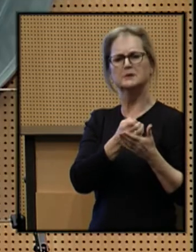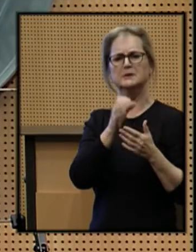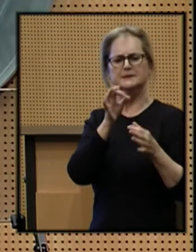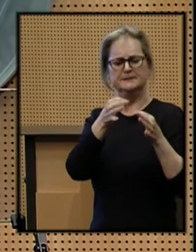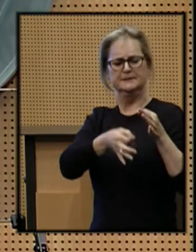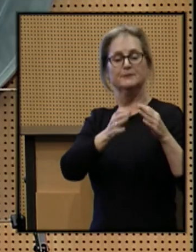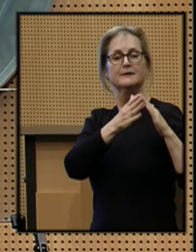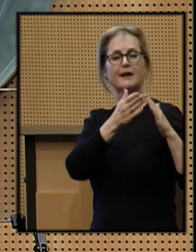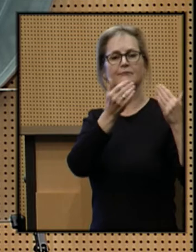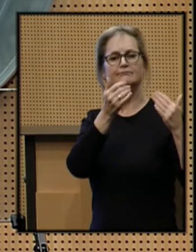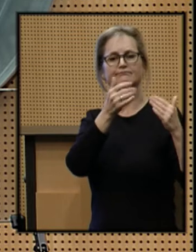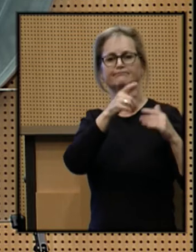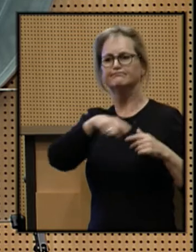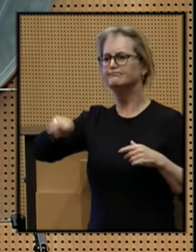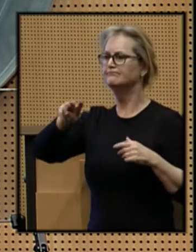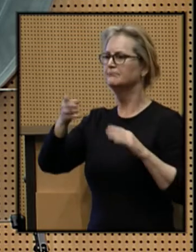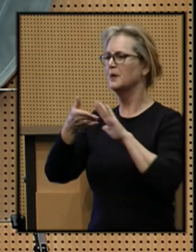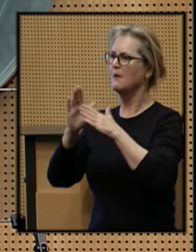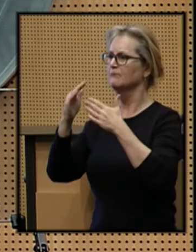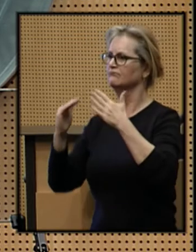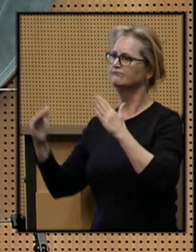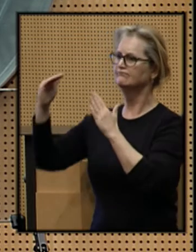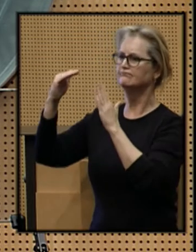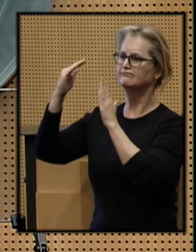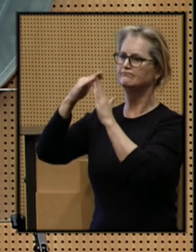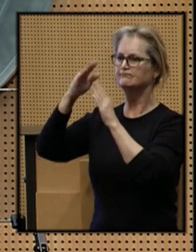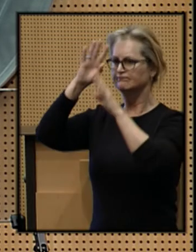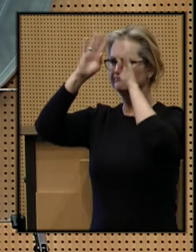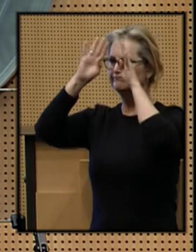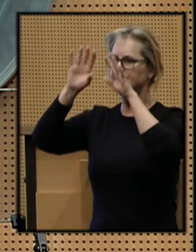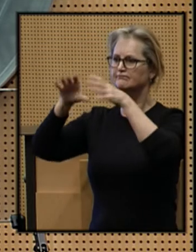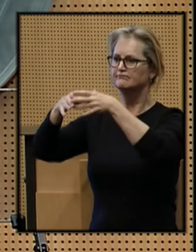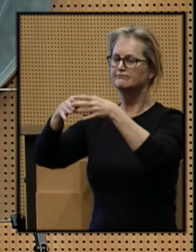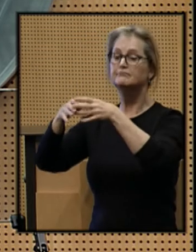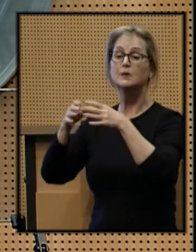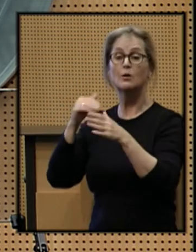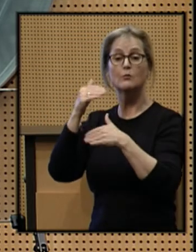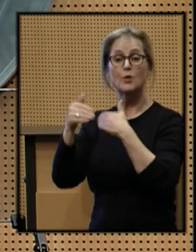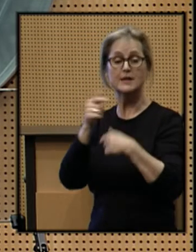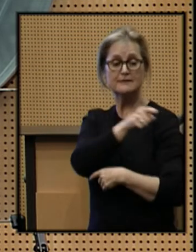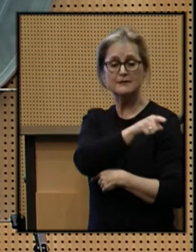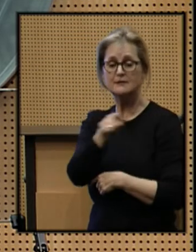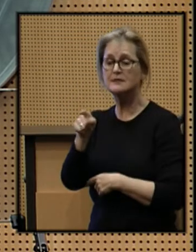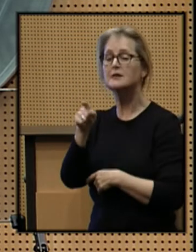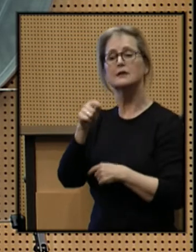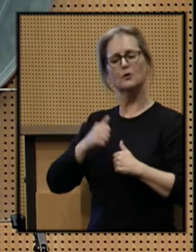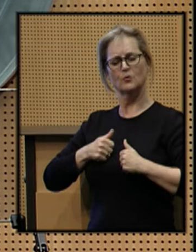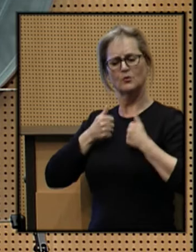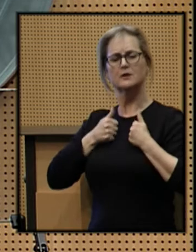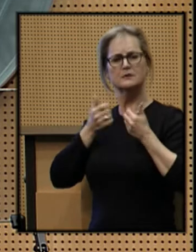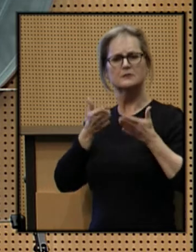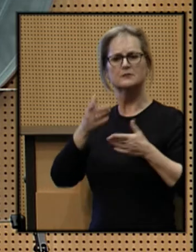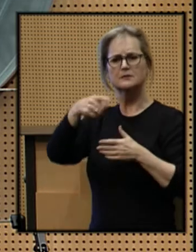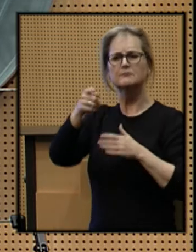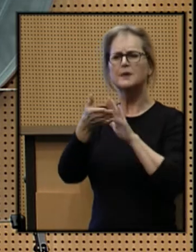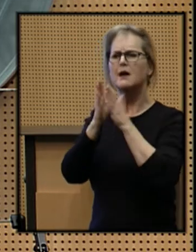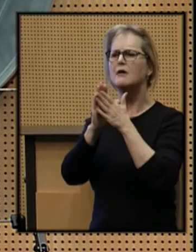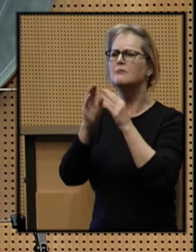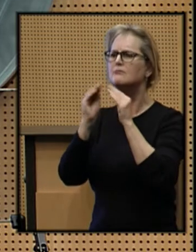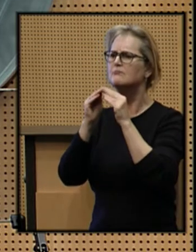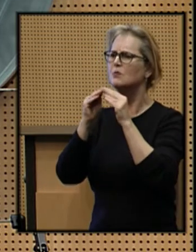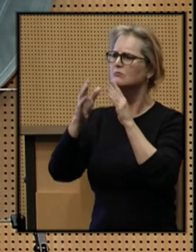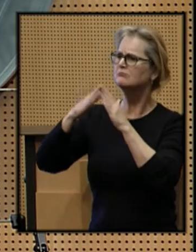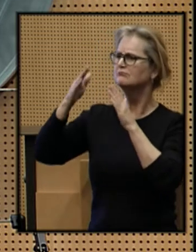into one of the world's preeminent innovative hubs. In the process, its residents have become some of the most